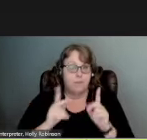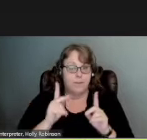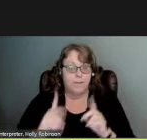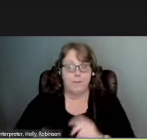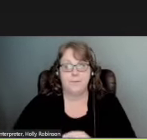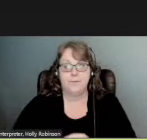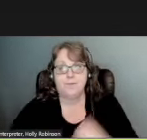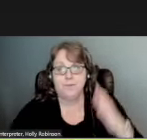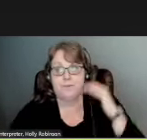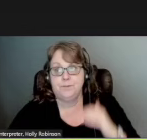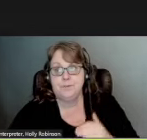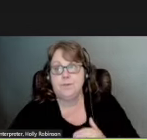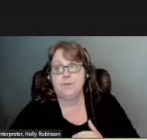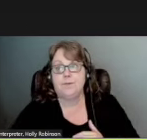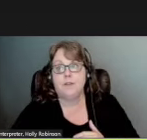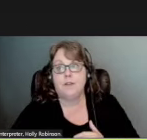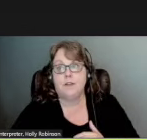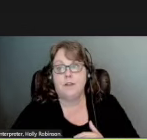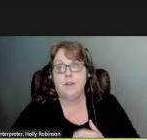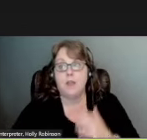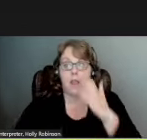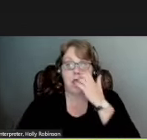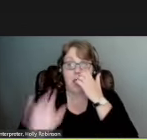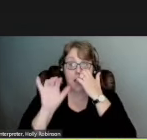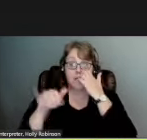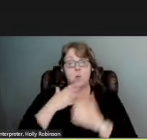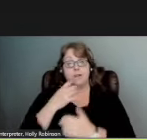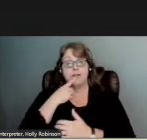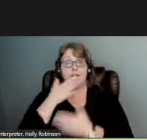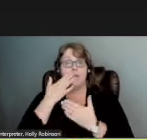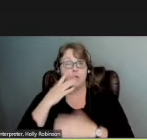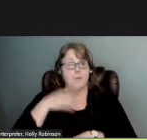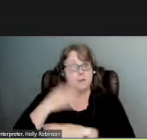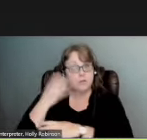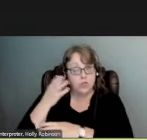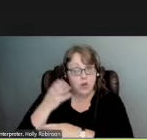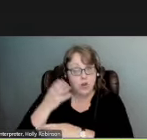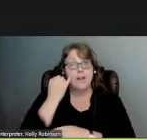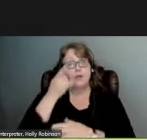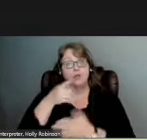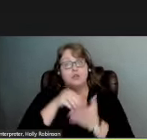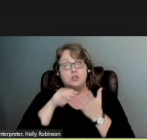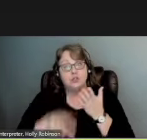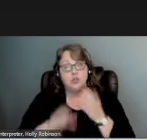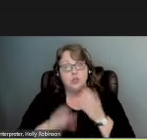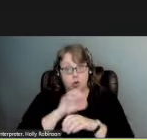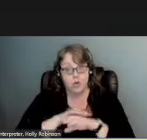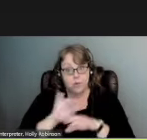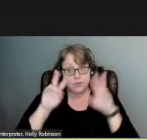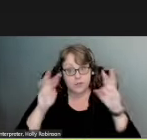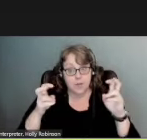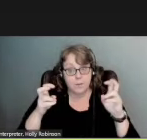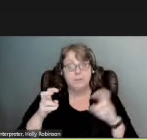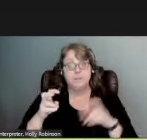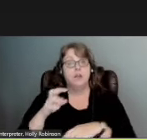Next slide. And with that, I want to say thank you for listening to my talk. If you are a student interested in working on these topics or a faculty